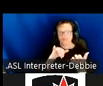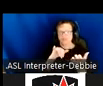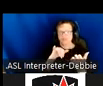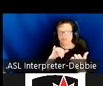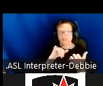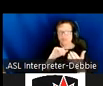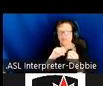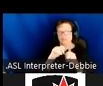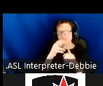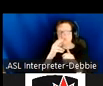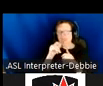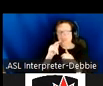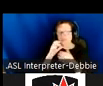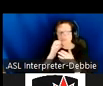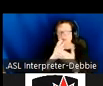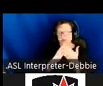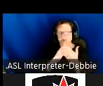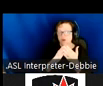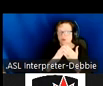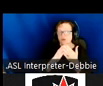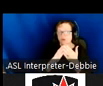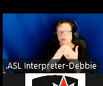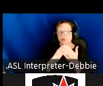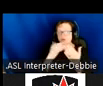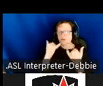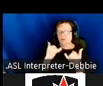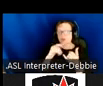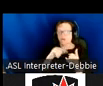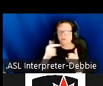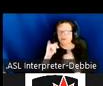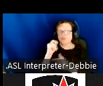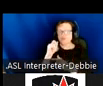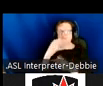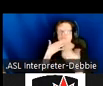the haptics part of the image, and now, back to Jeff. Thank you.